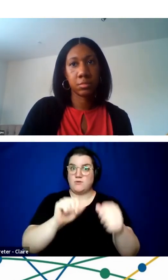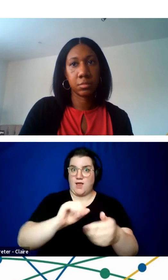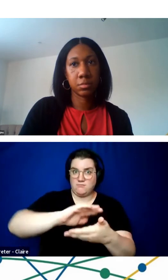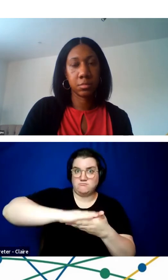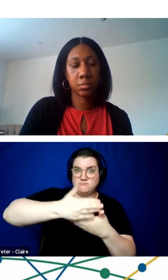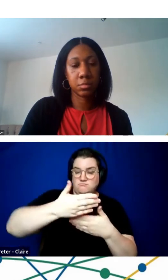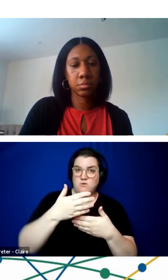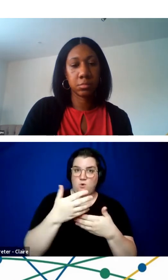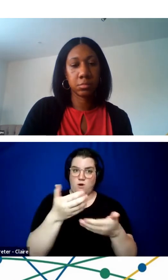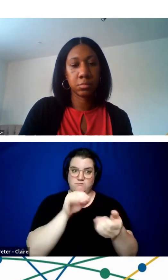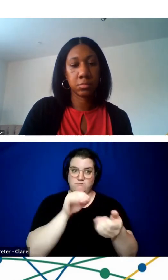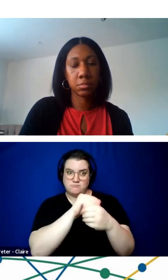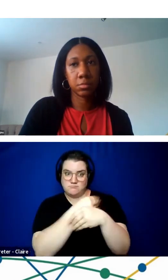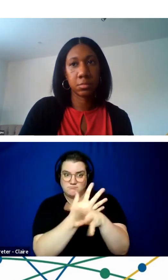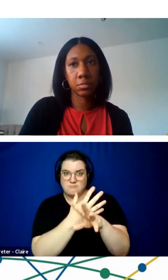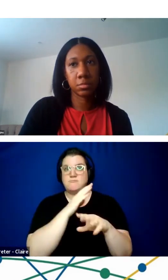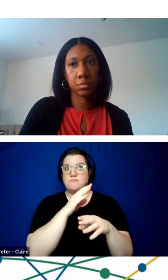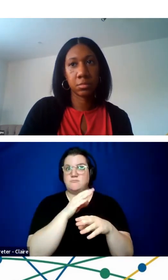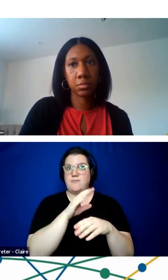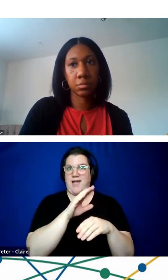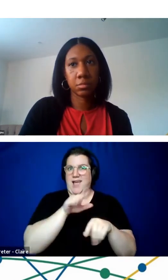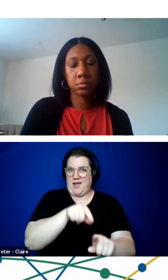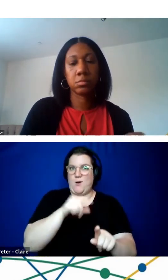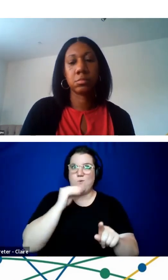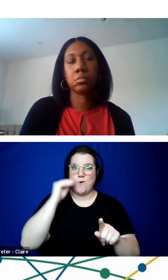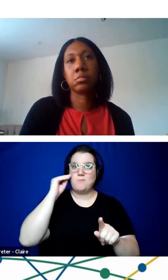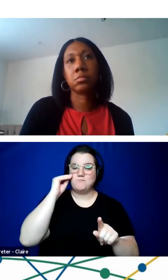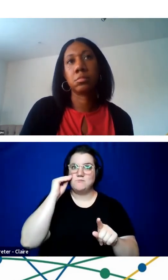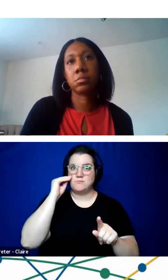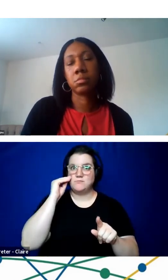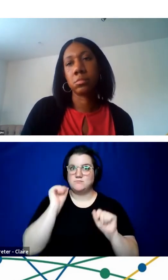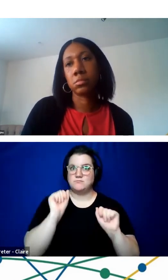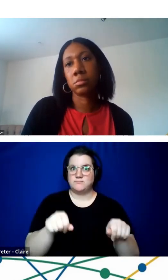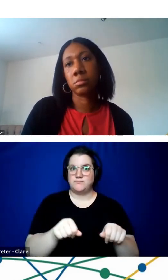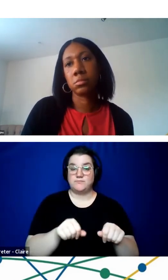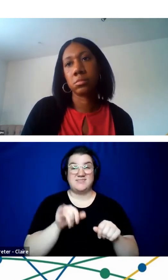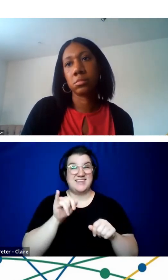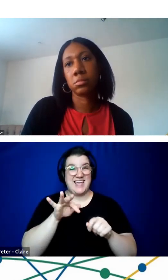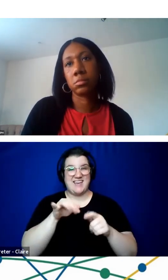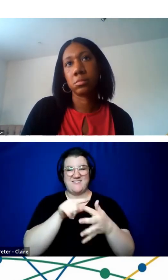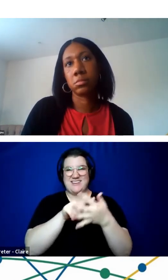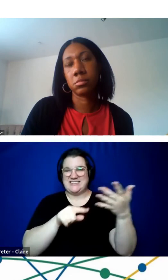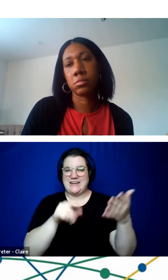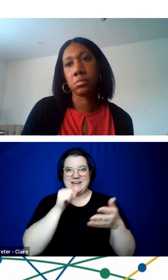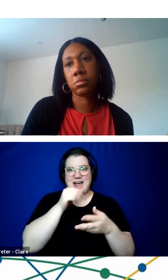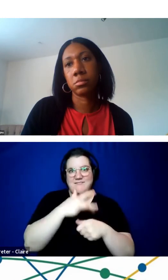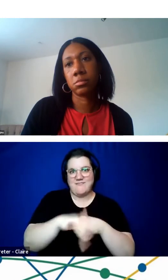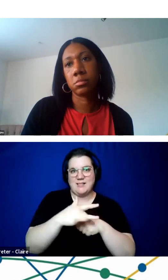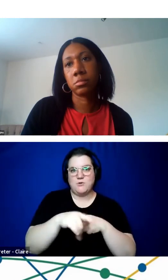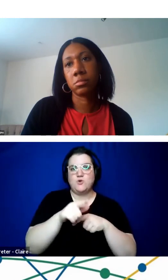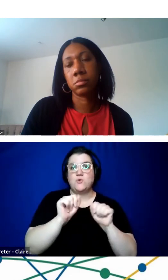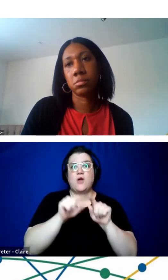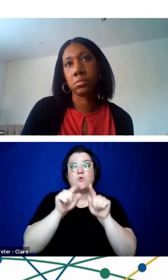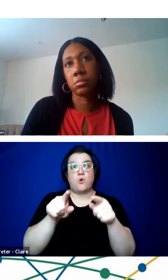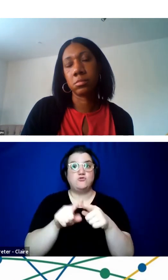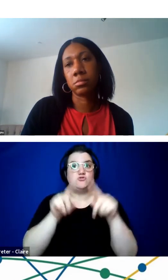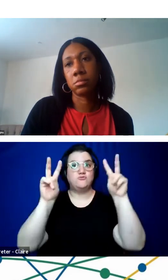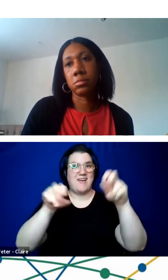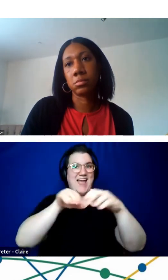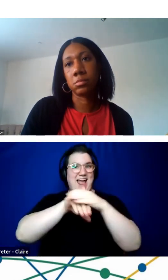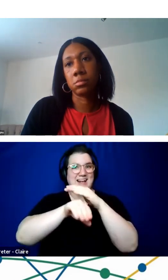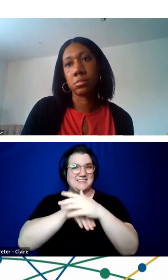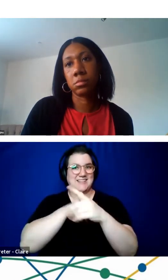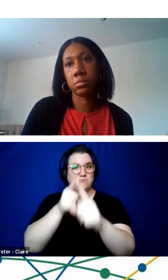However, if these means are not available, you also have the option of going to the nearest access point, equipped with ready-to-use